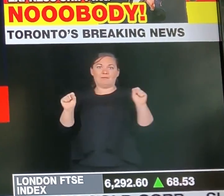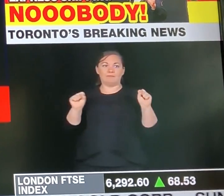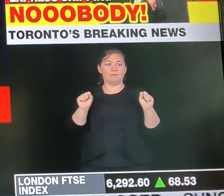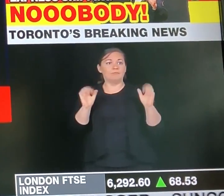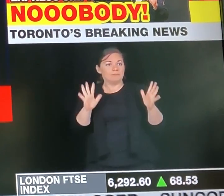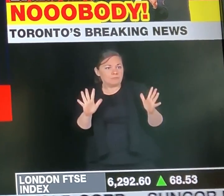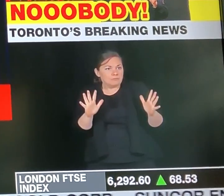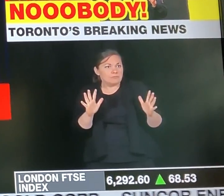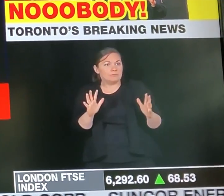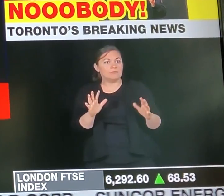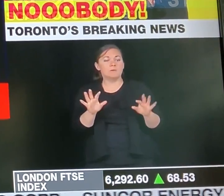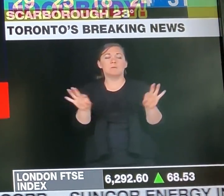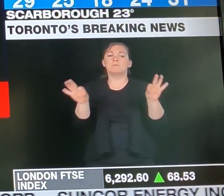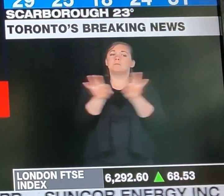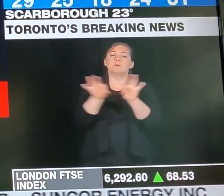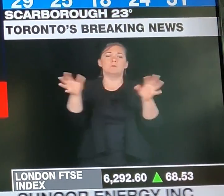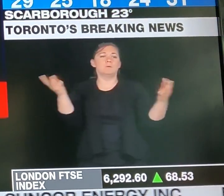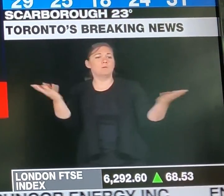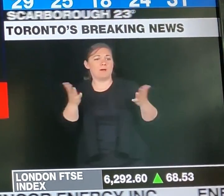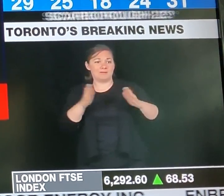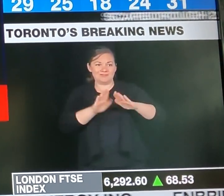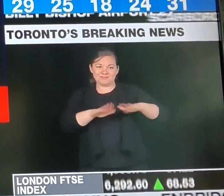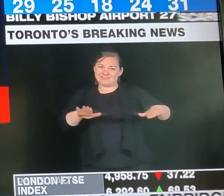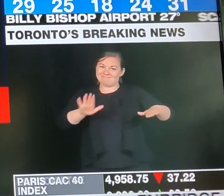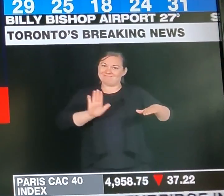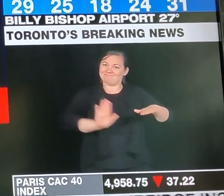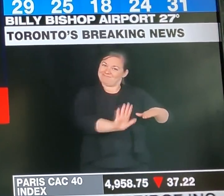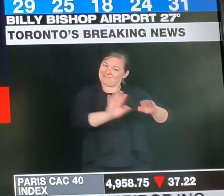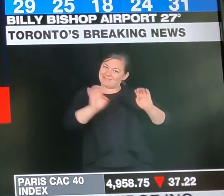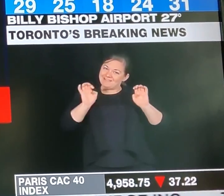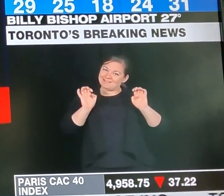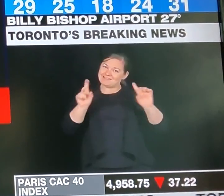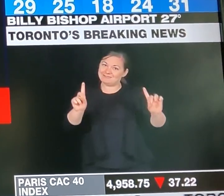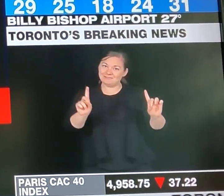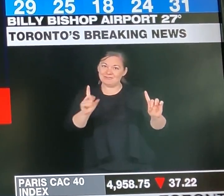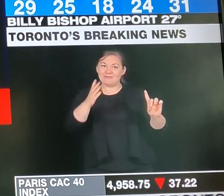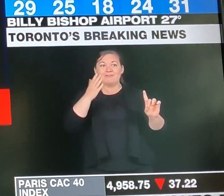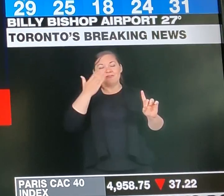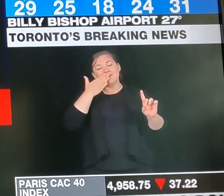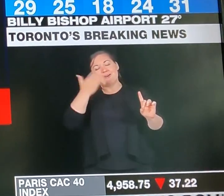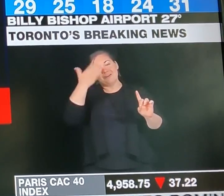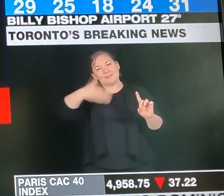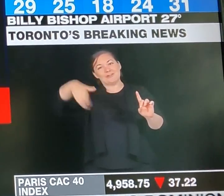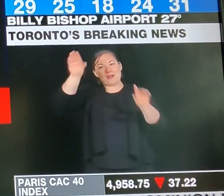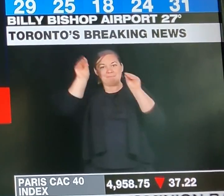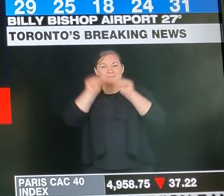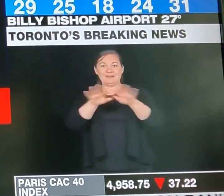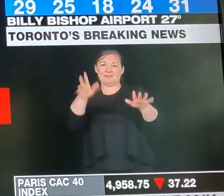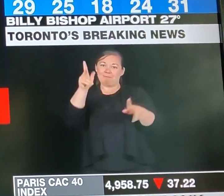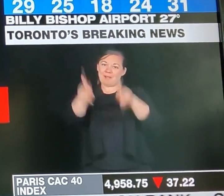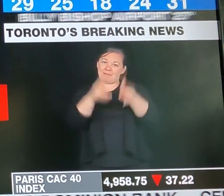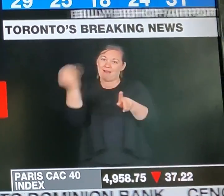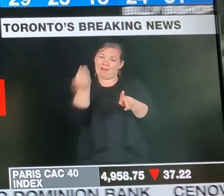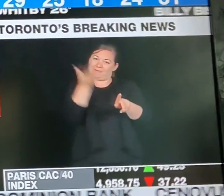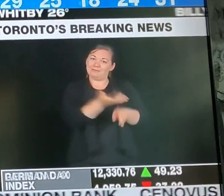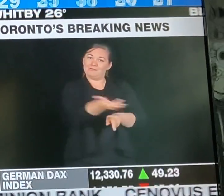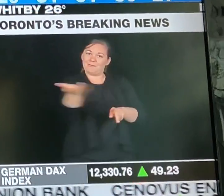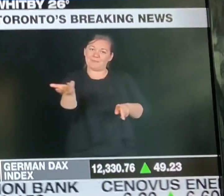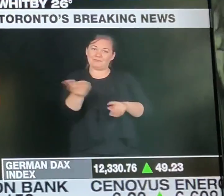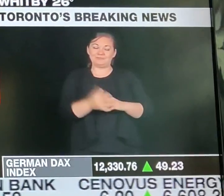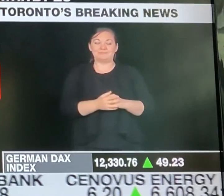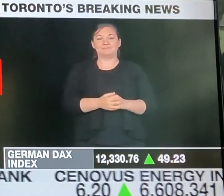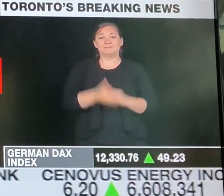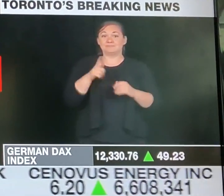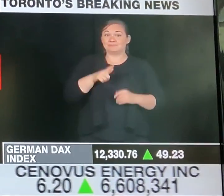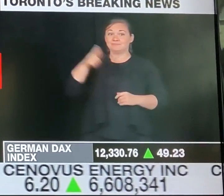clear, we made a commitment to parents to unveil a plan before the end of June to keep students safe and to keep them engaged and learning. To